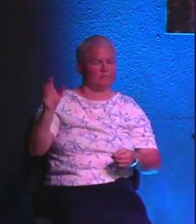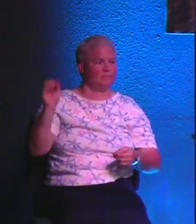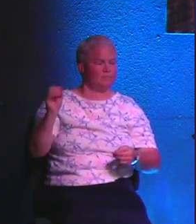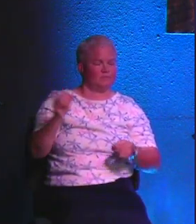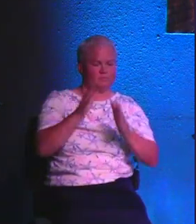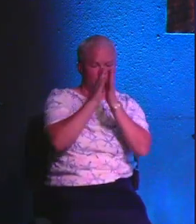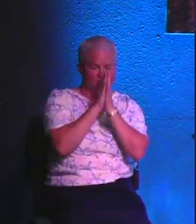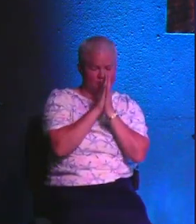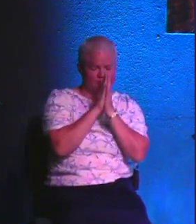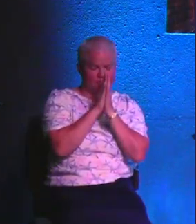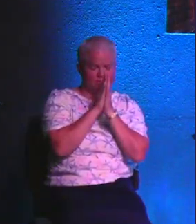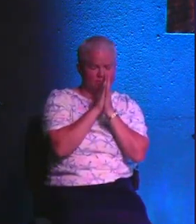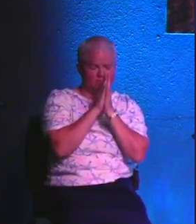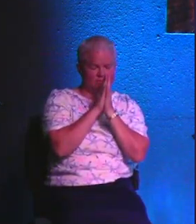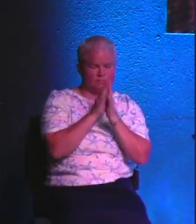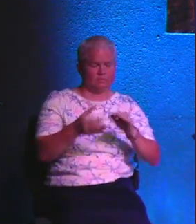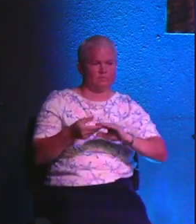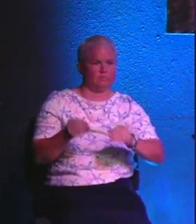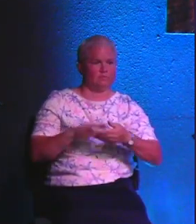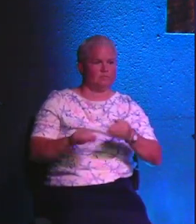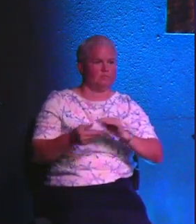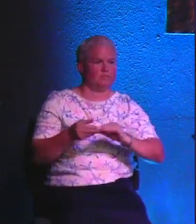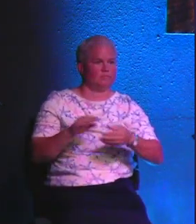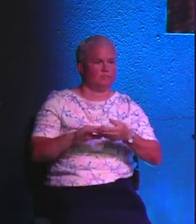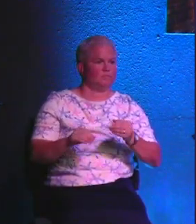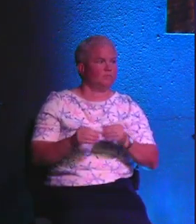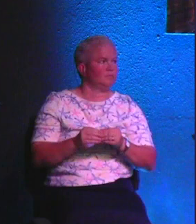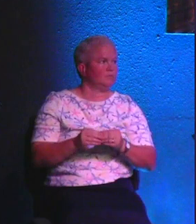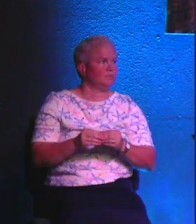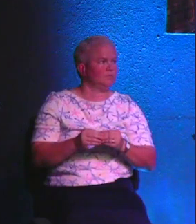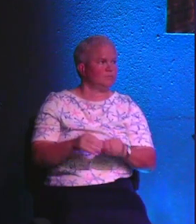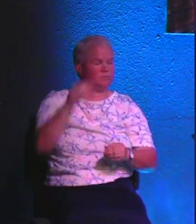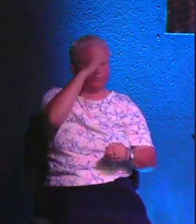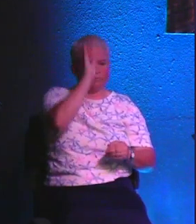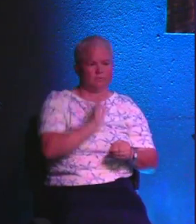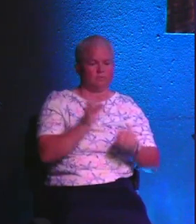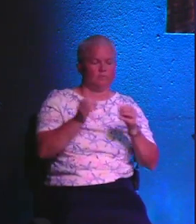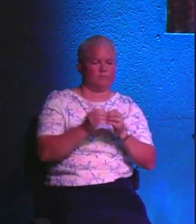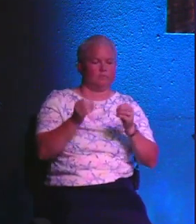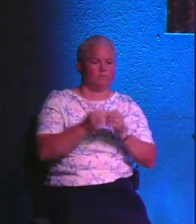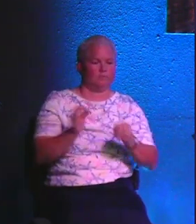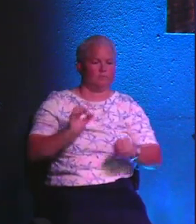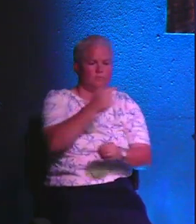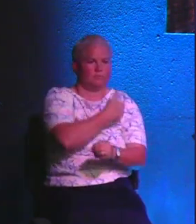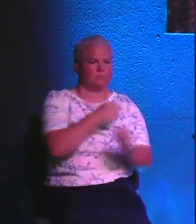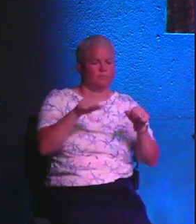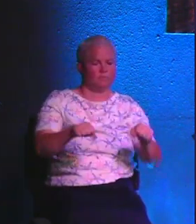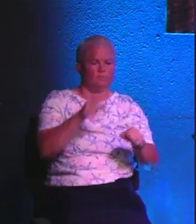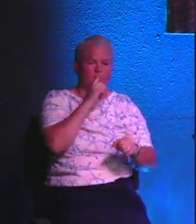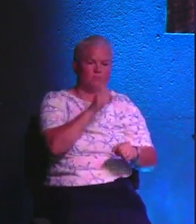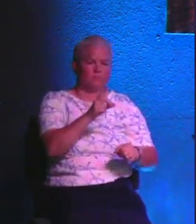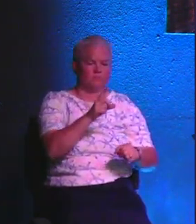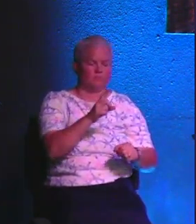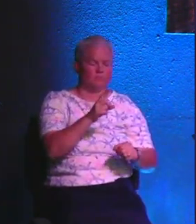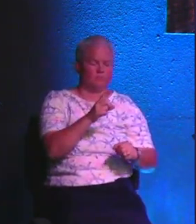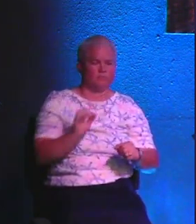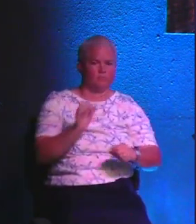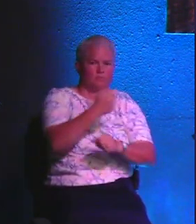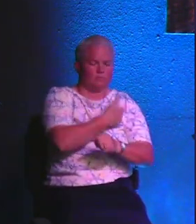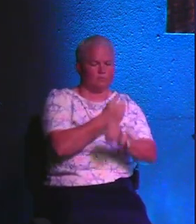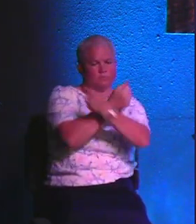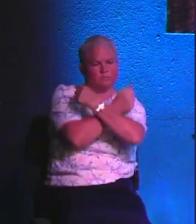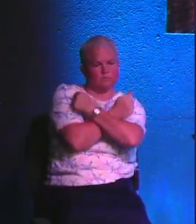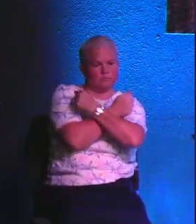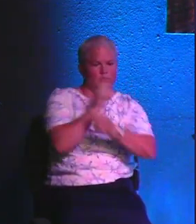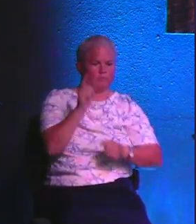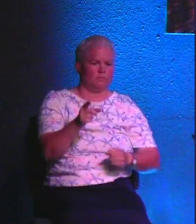Amen. Let's pray and let's get rolling on this message. God, what more can we say than we just, we